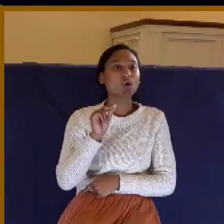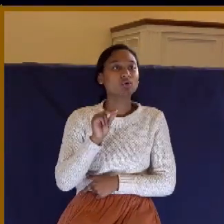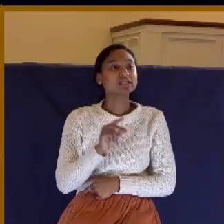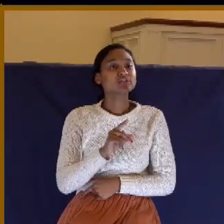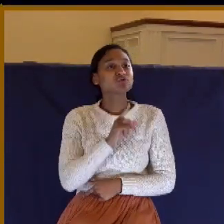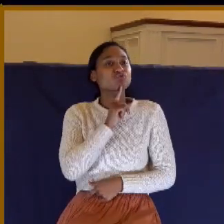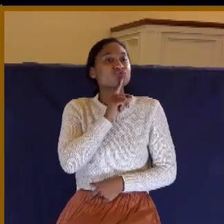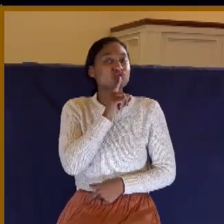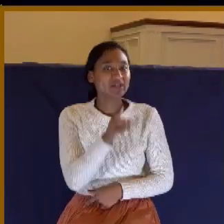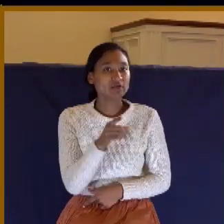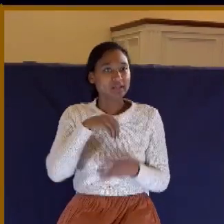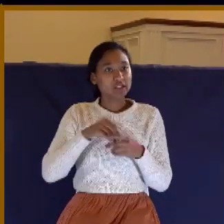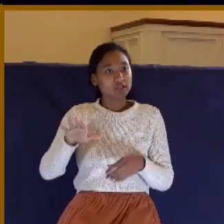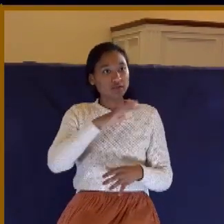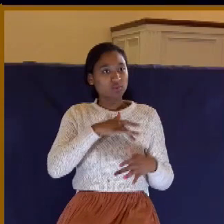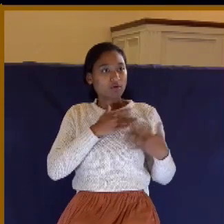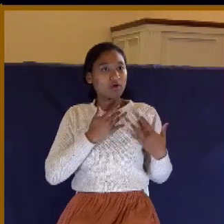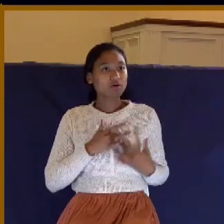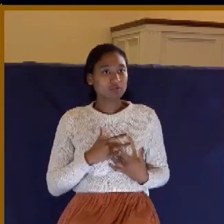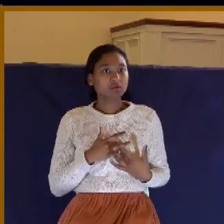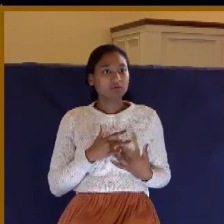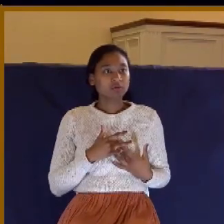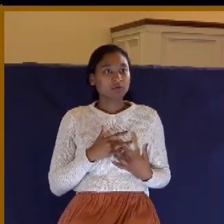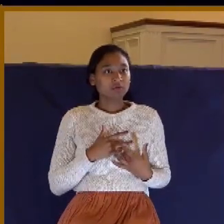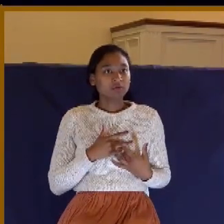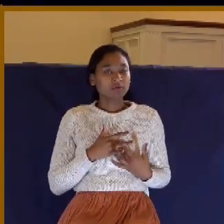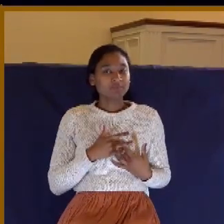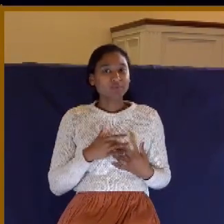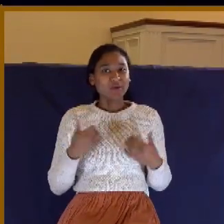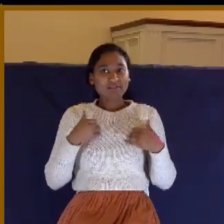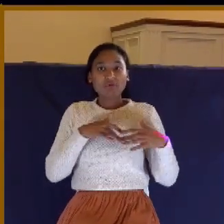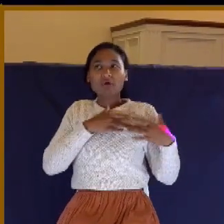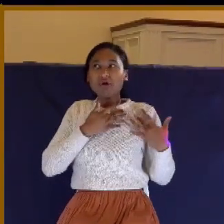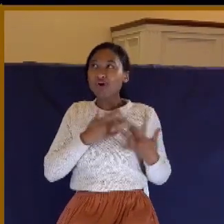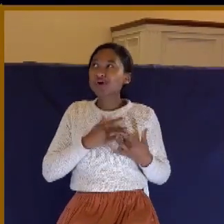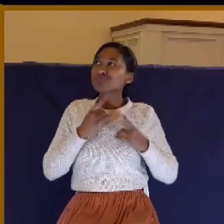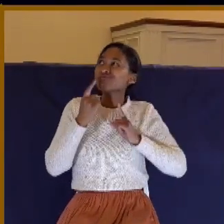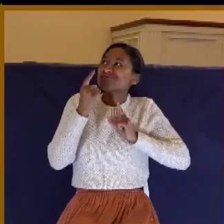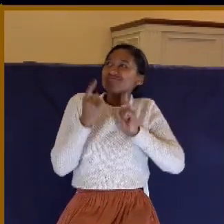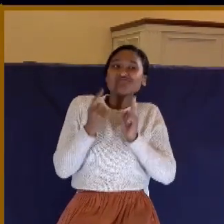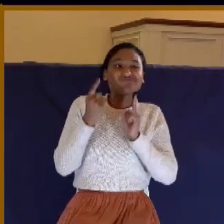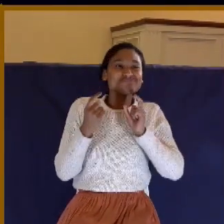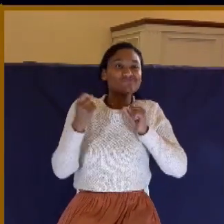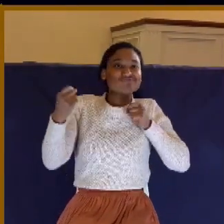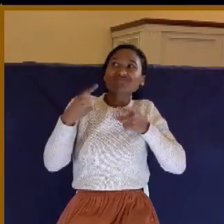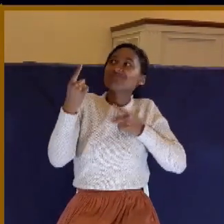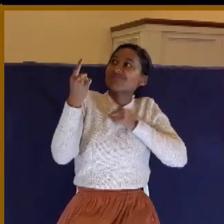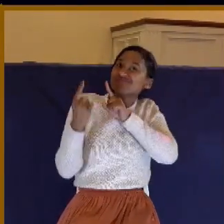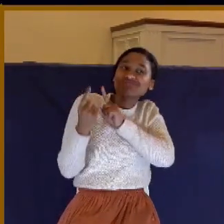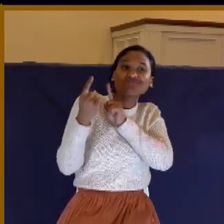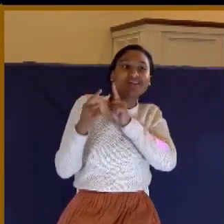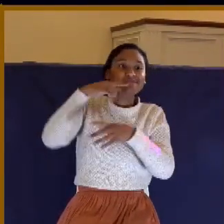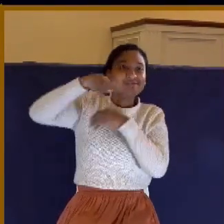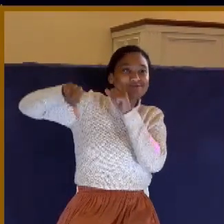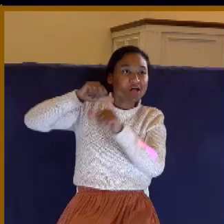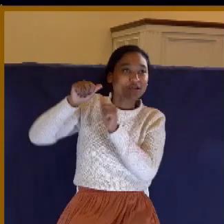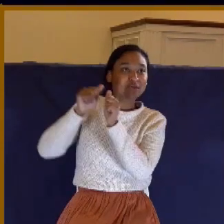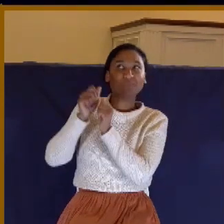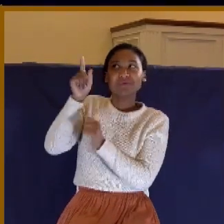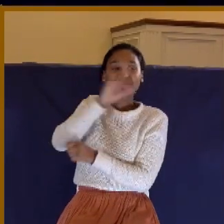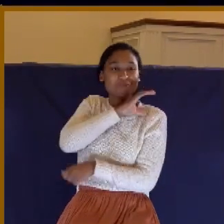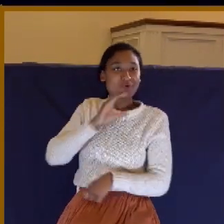reality in your heart. You'll have a heart-to-heart fellowship with Christ that's very